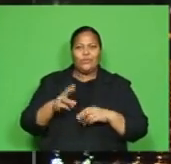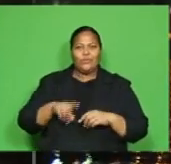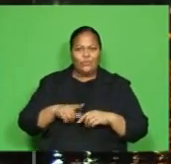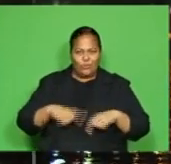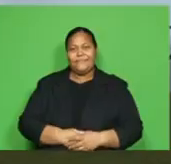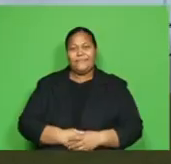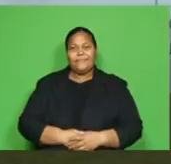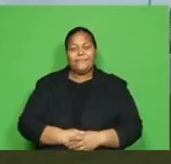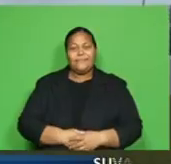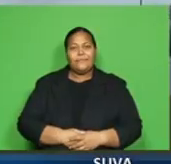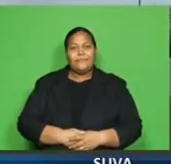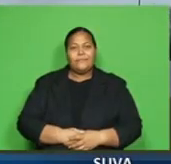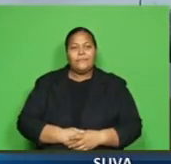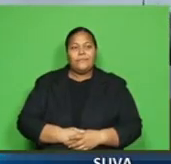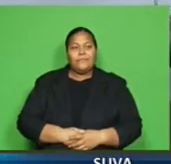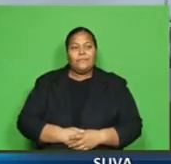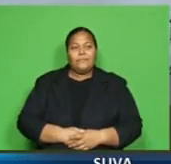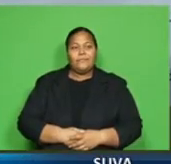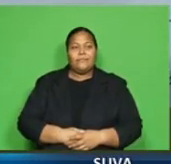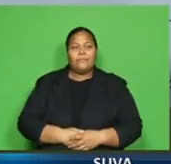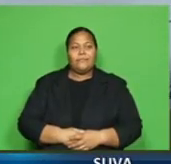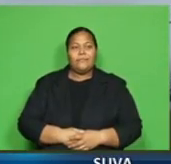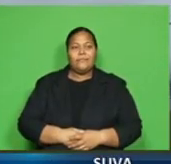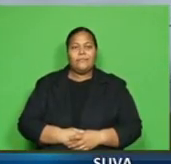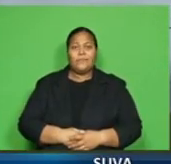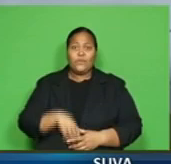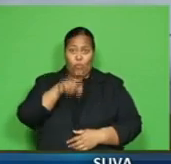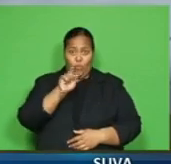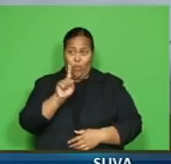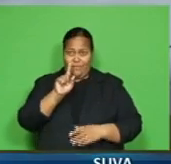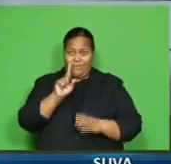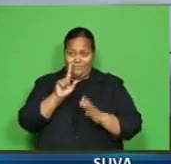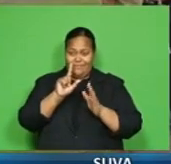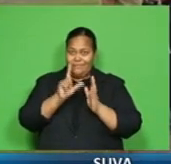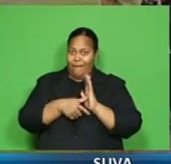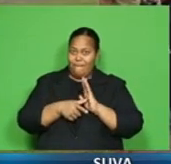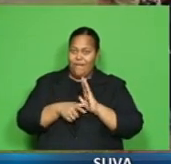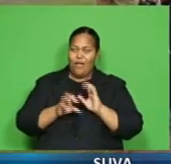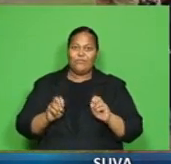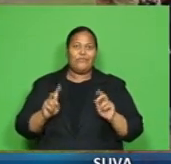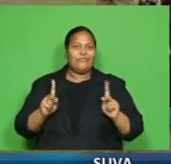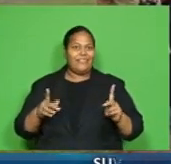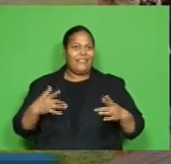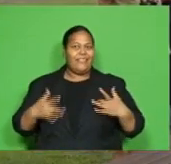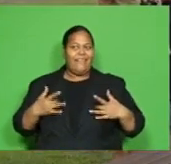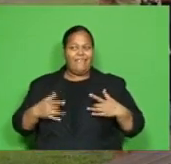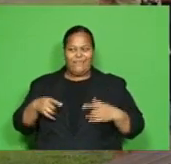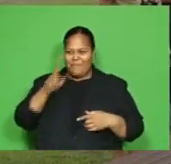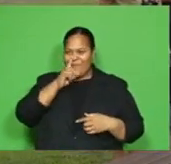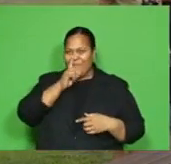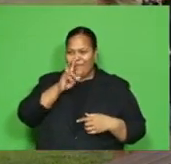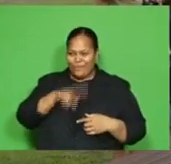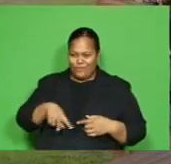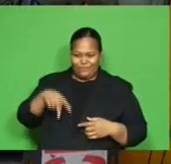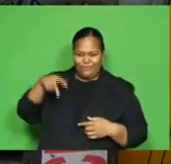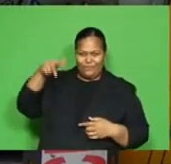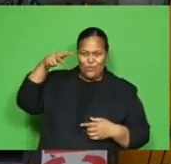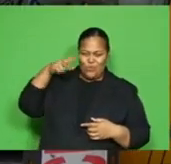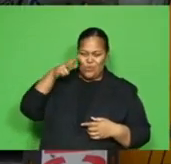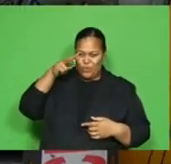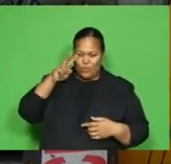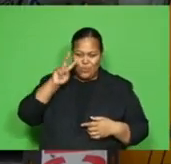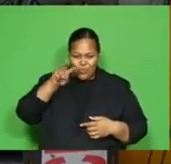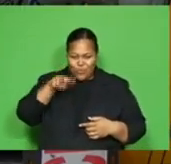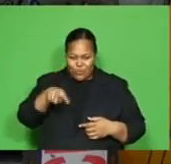report. It was a once-in-a-lifetime opportunity for these people who got a chance to experience Suva from a bird's eye view. We